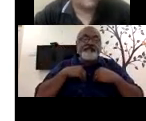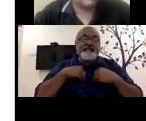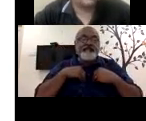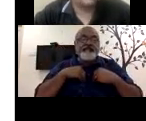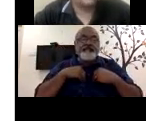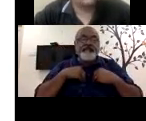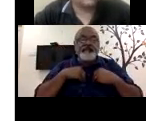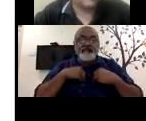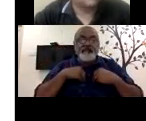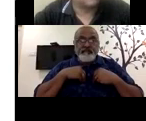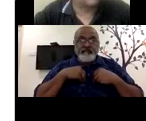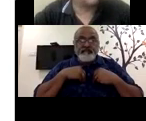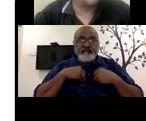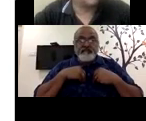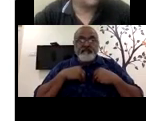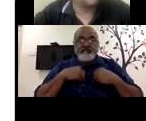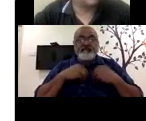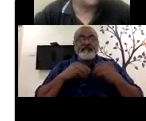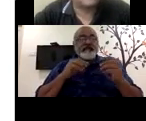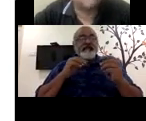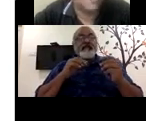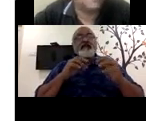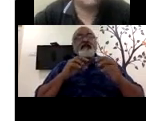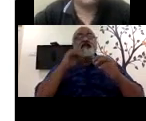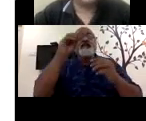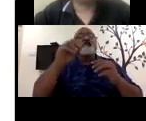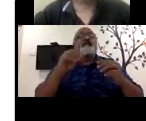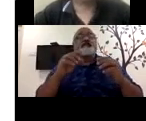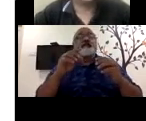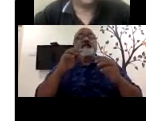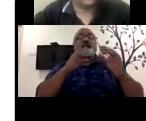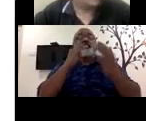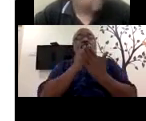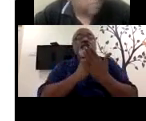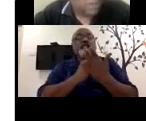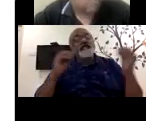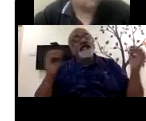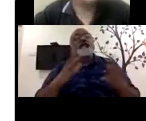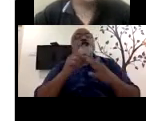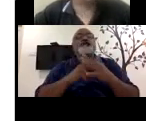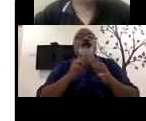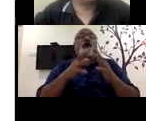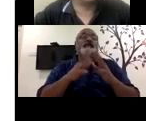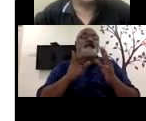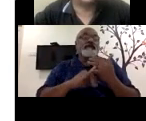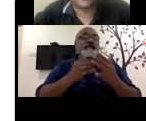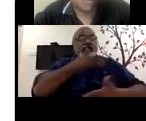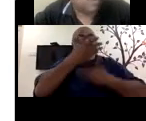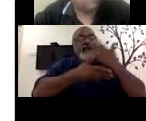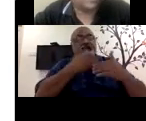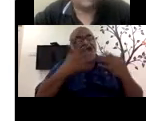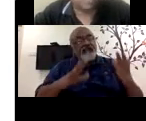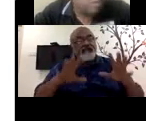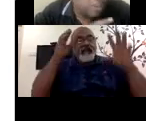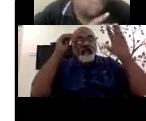motivated the individual and he took up the took up the program. And then finally, you know, he got he went through very well in the internship and has